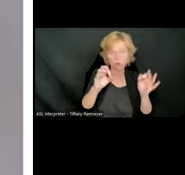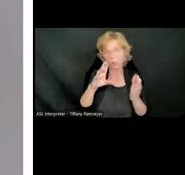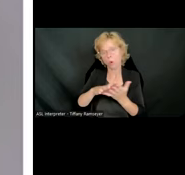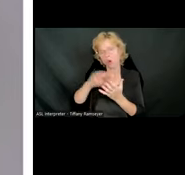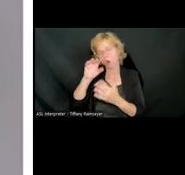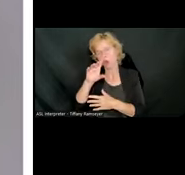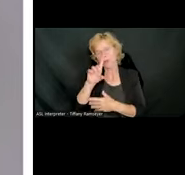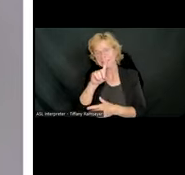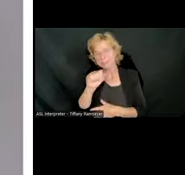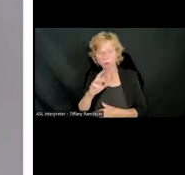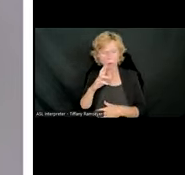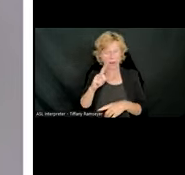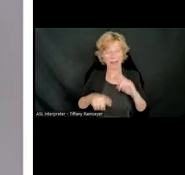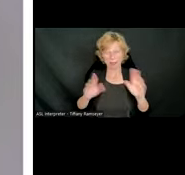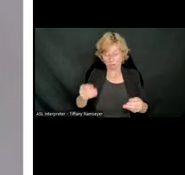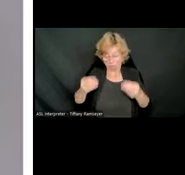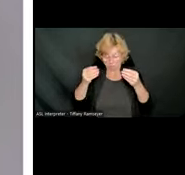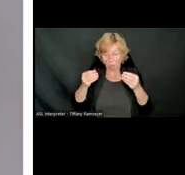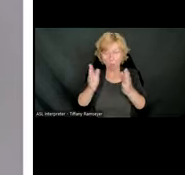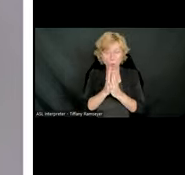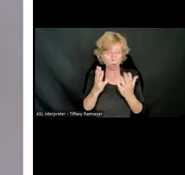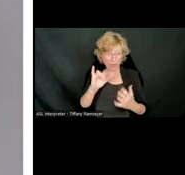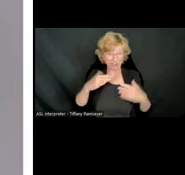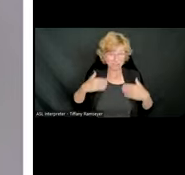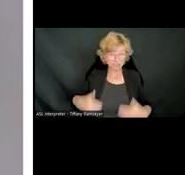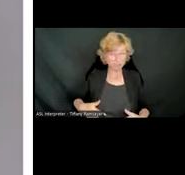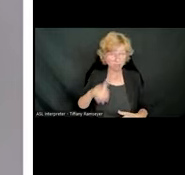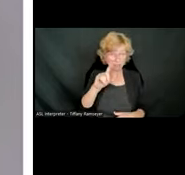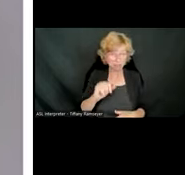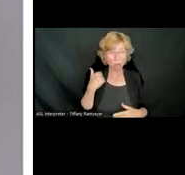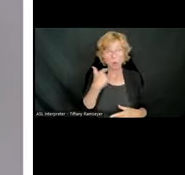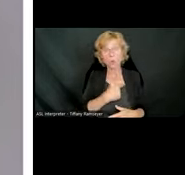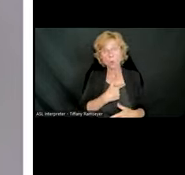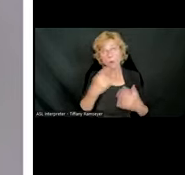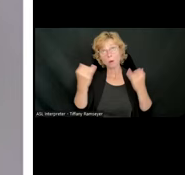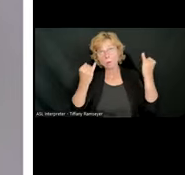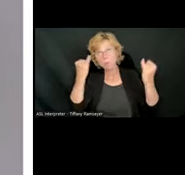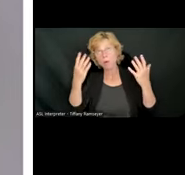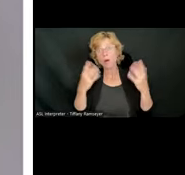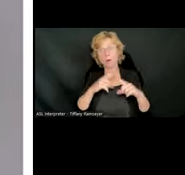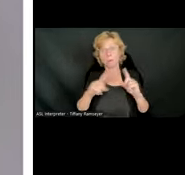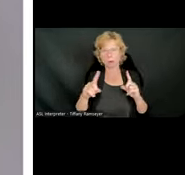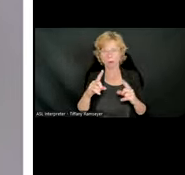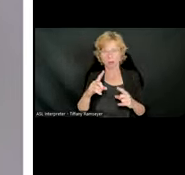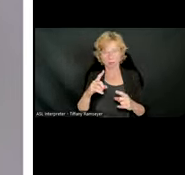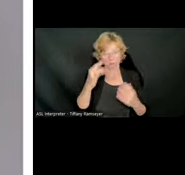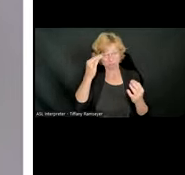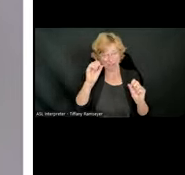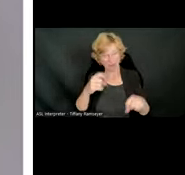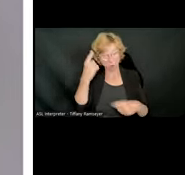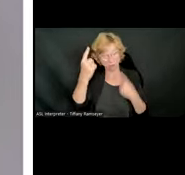book and having a physical disability. You know, we imagine this all together, but can you think of kids in your class who meet this criteria?